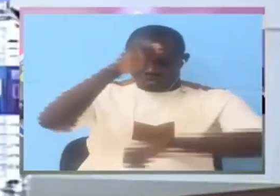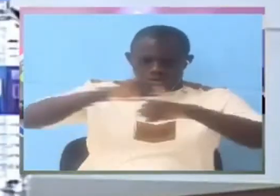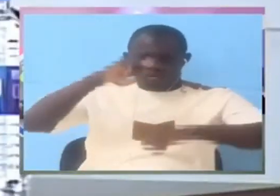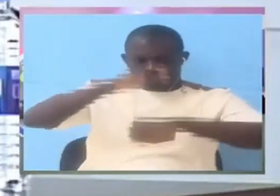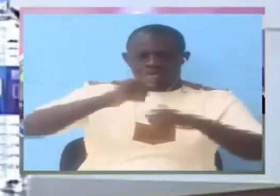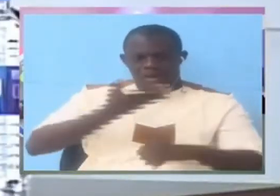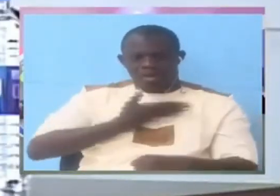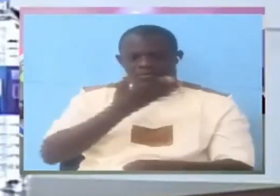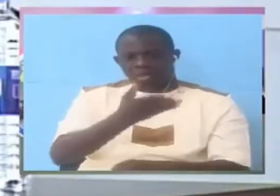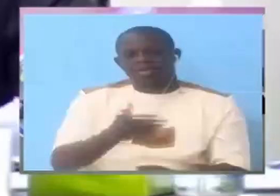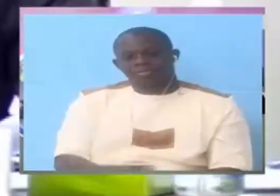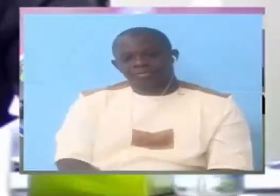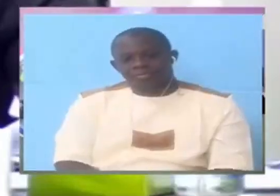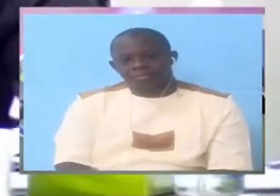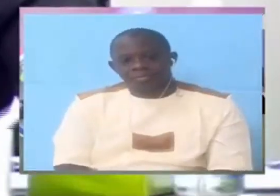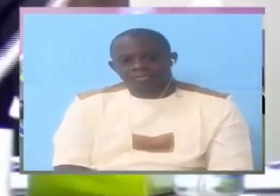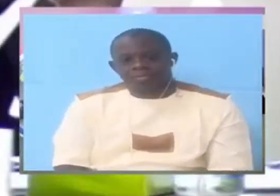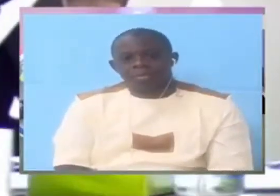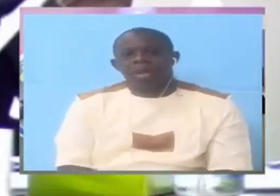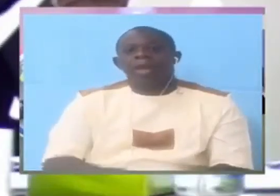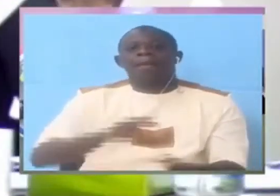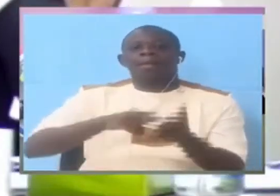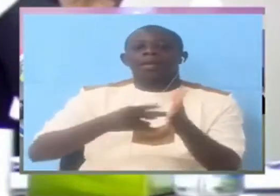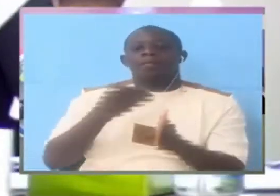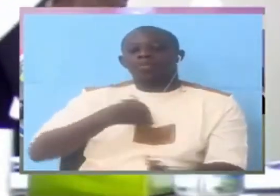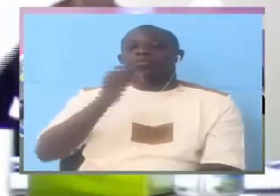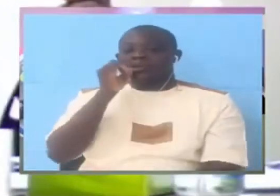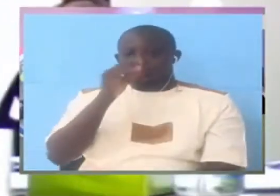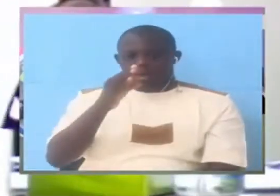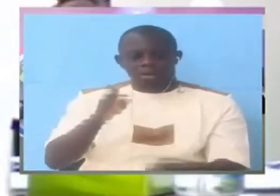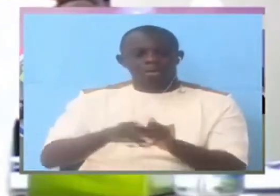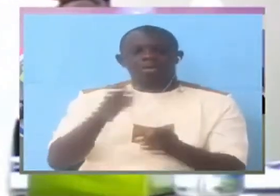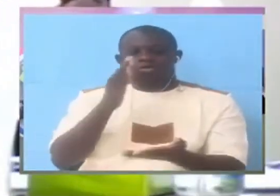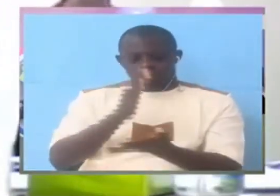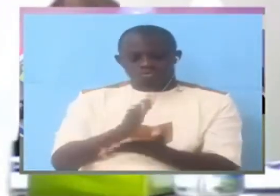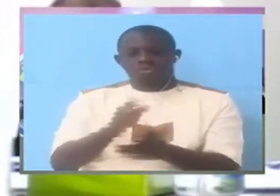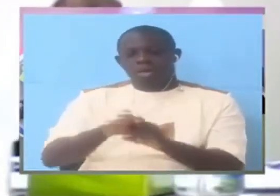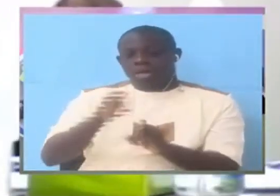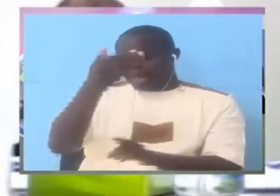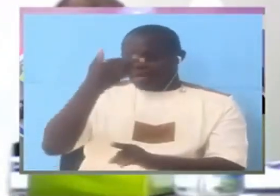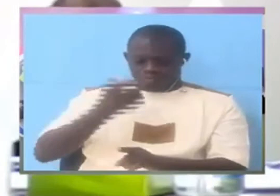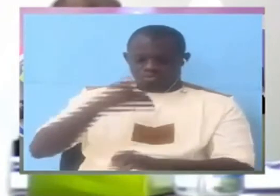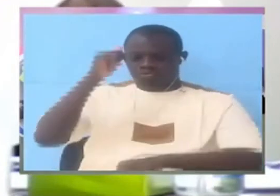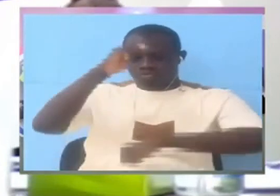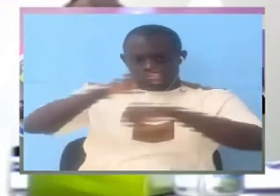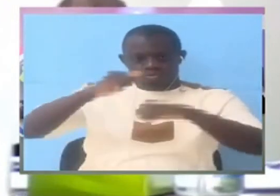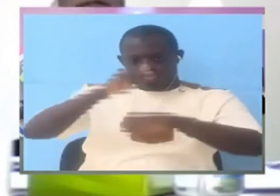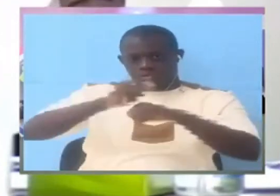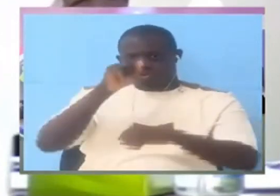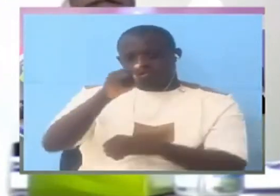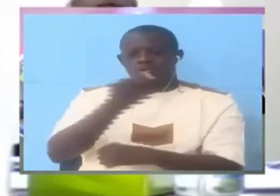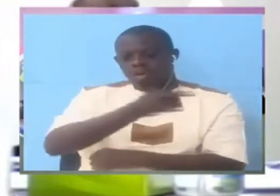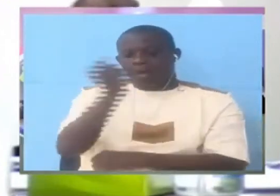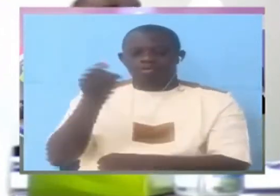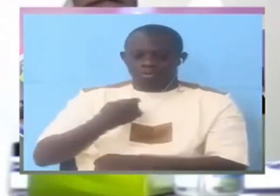no. No, no, I said it is claimed that you tortured nine people. Yes. Butchisamba Jalo, Sinifai, Njundu Jawara,